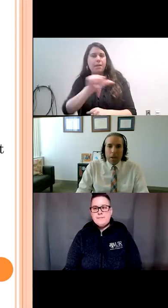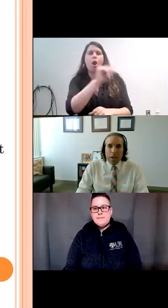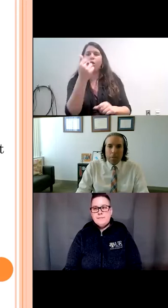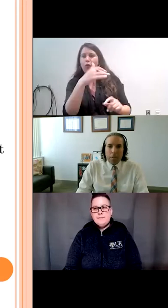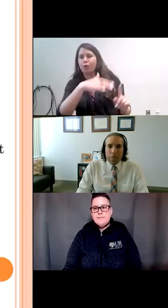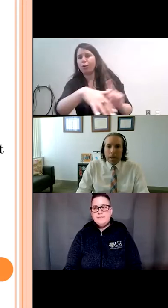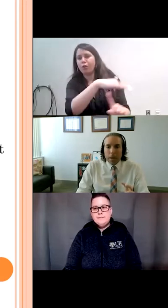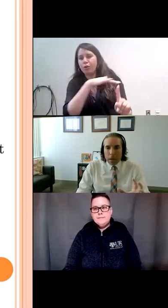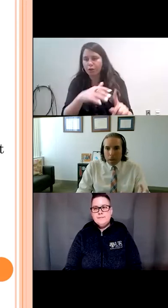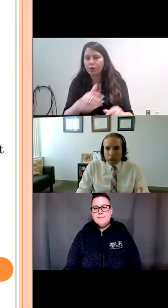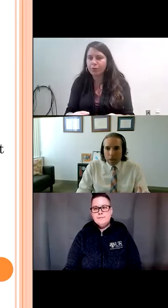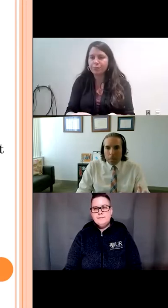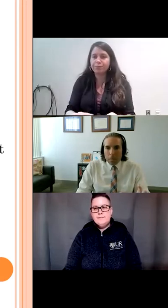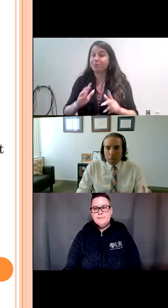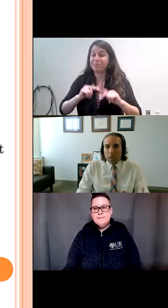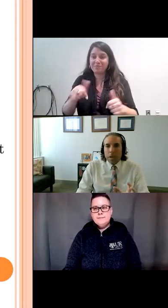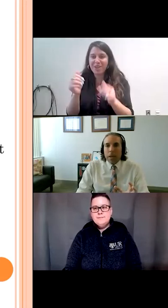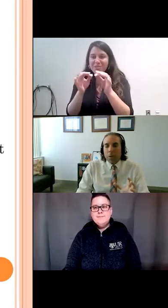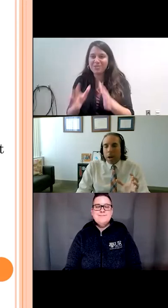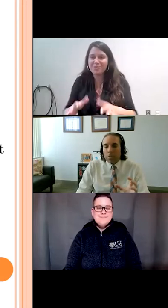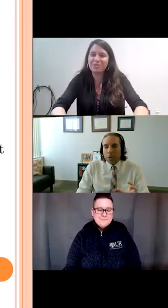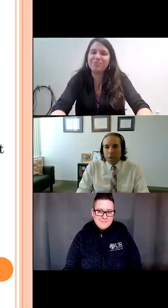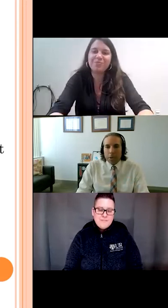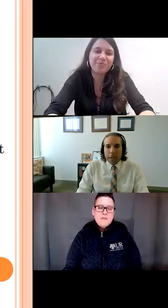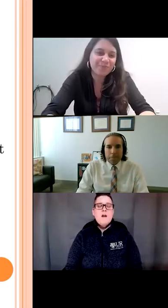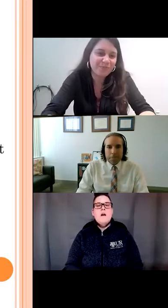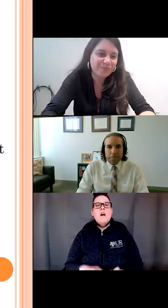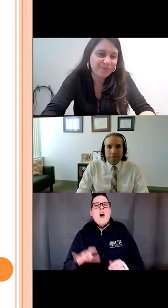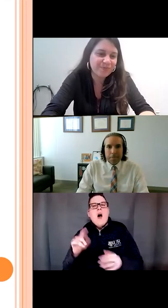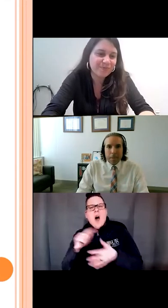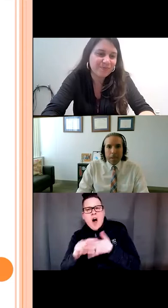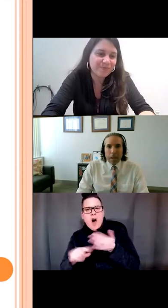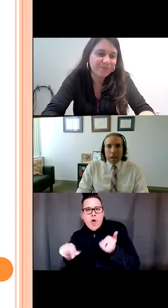And then, but we will save that perhaps for another day.